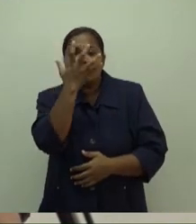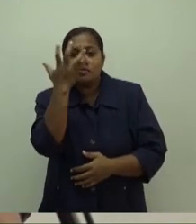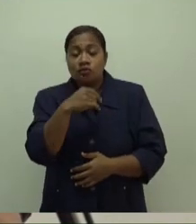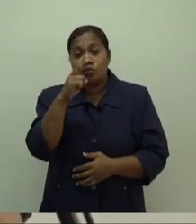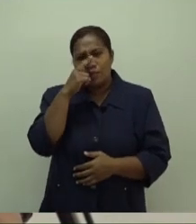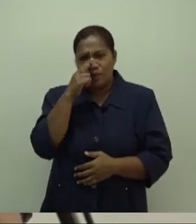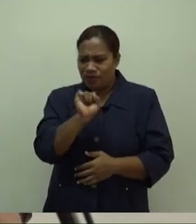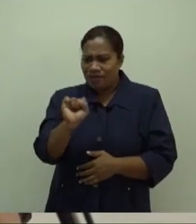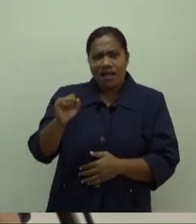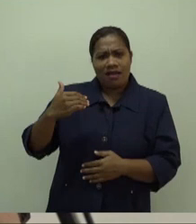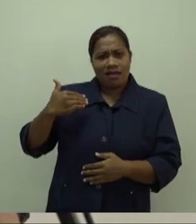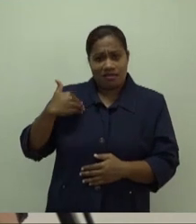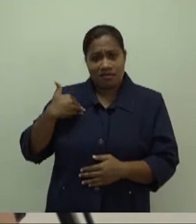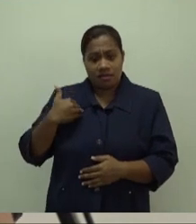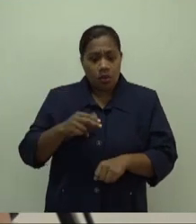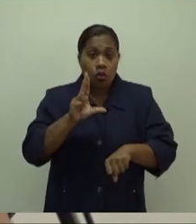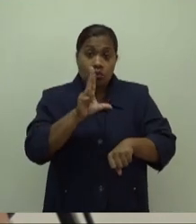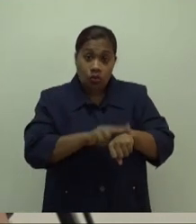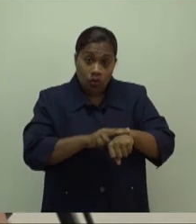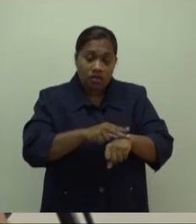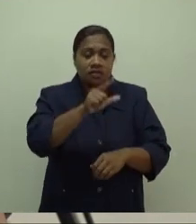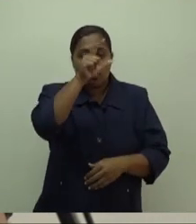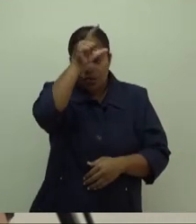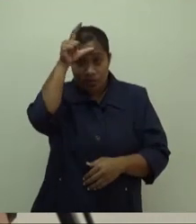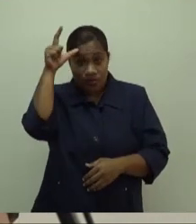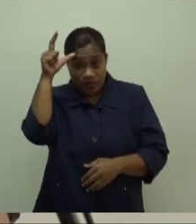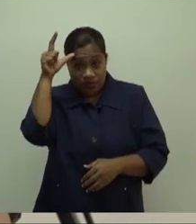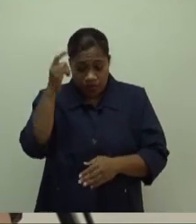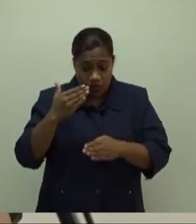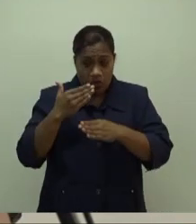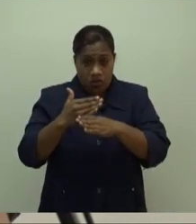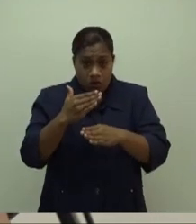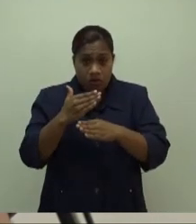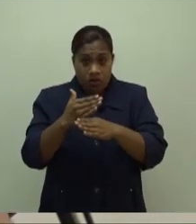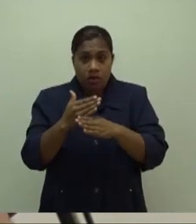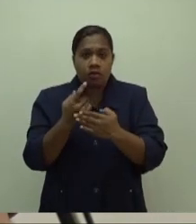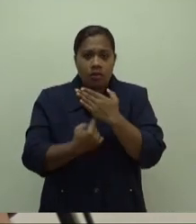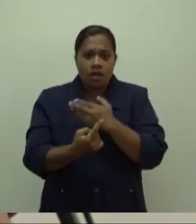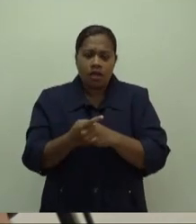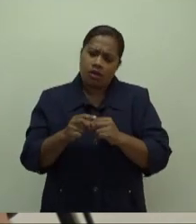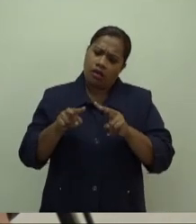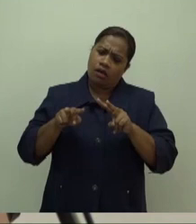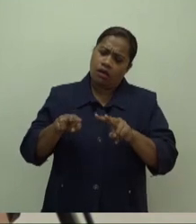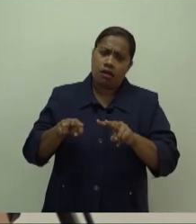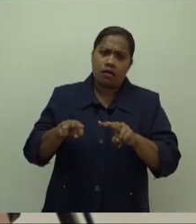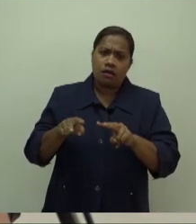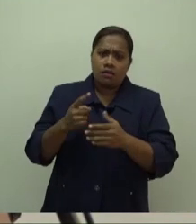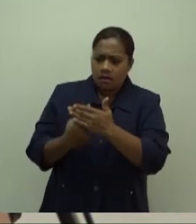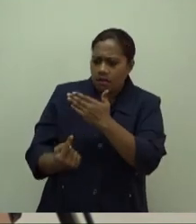The doctors and nurses I lead see the brutal face of this epidemic every day.